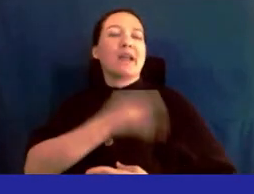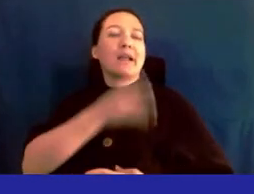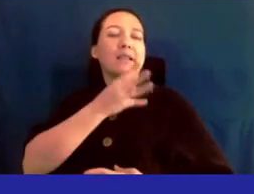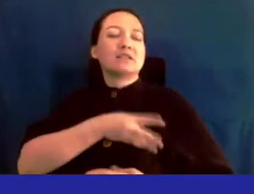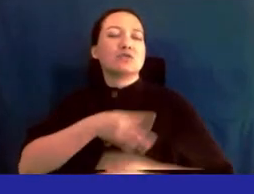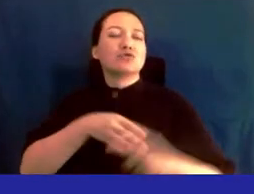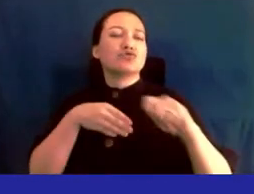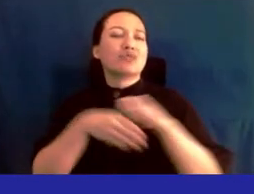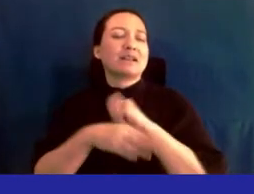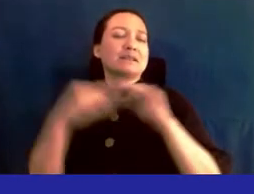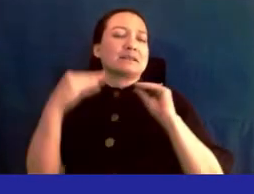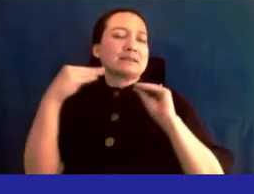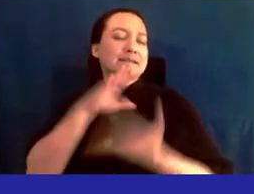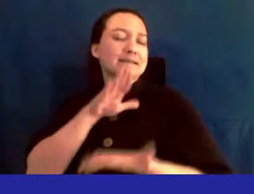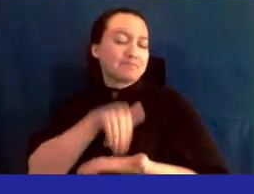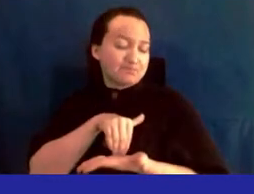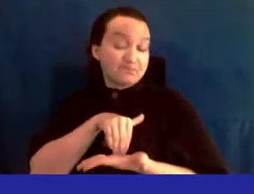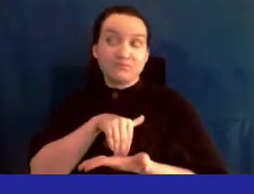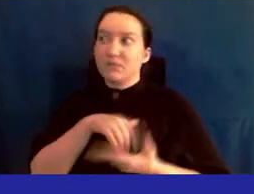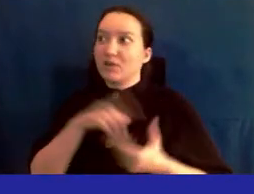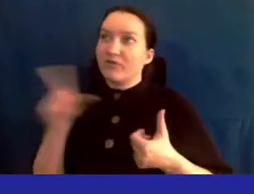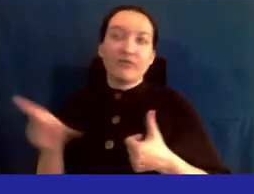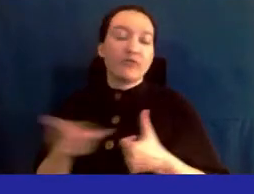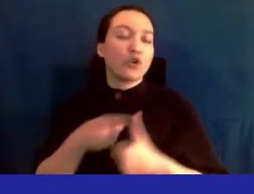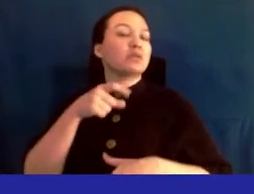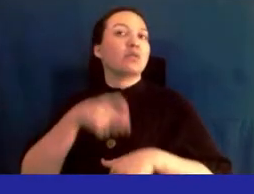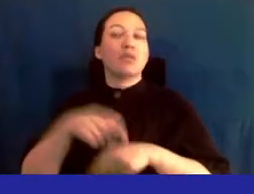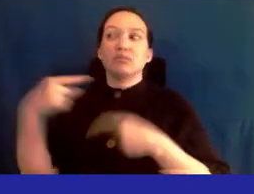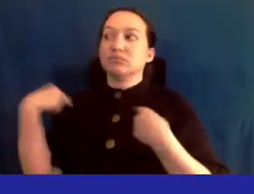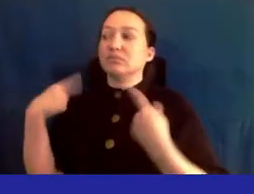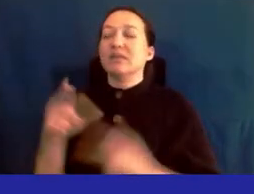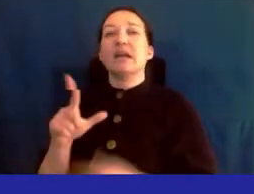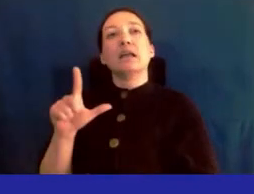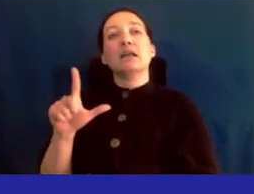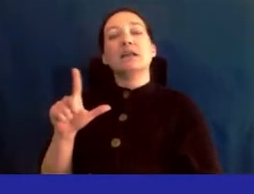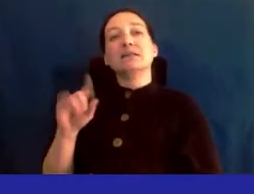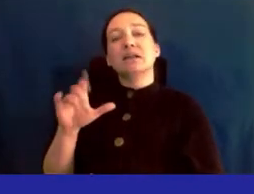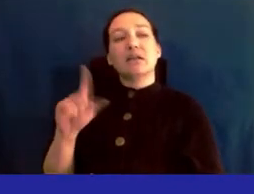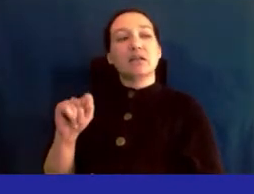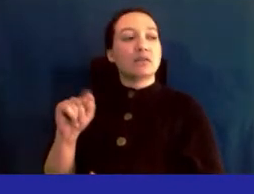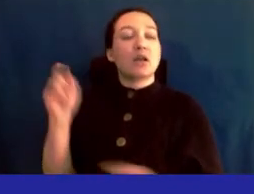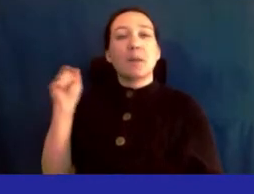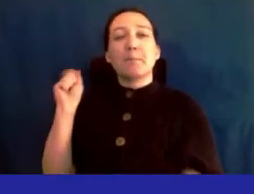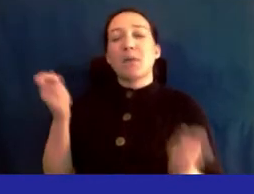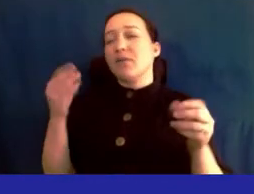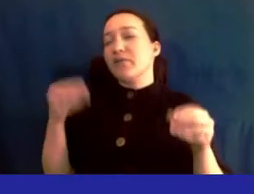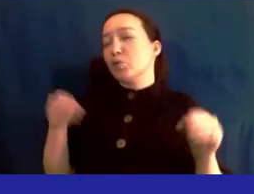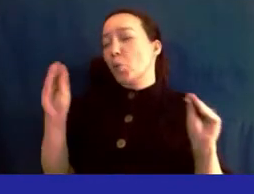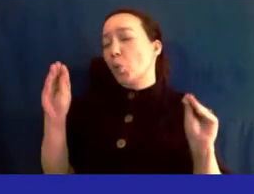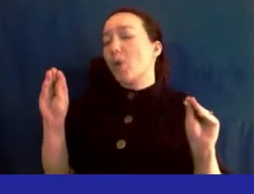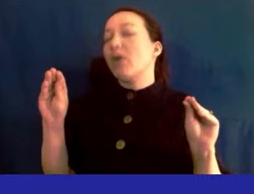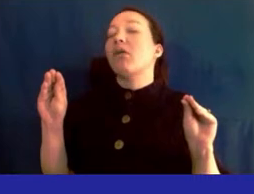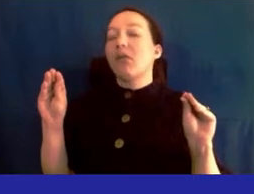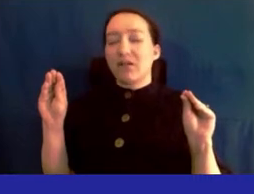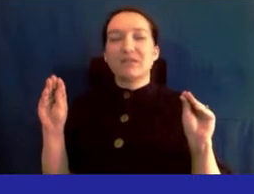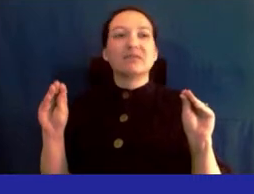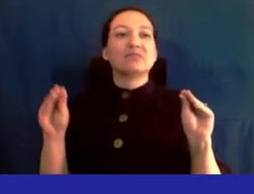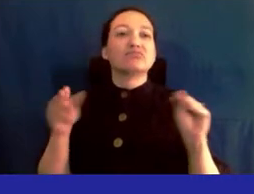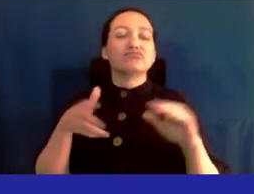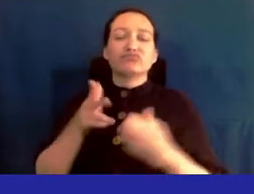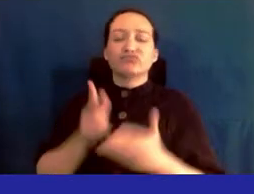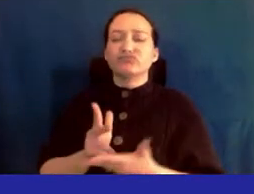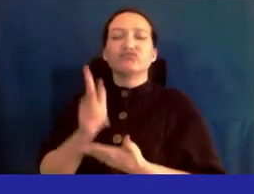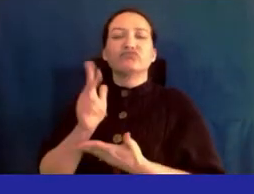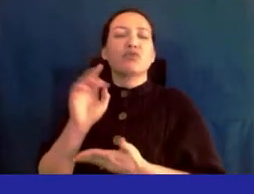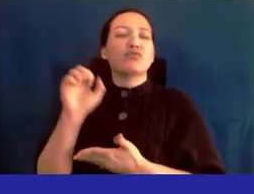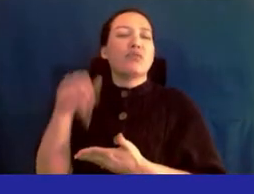center the first of its kind in our health center a modified storefront wall entrance and ramp will be